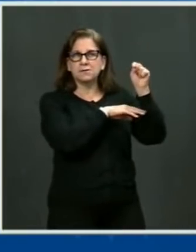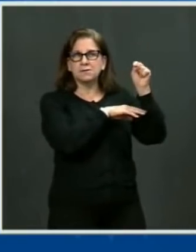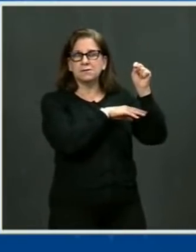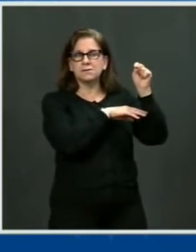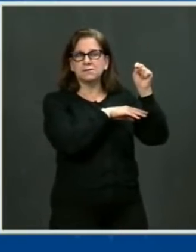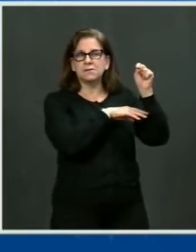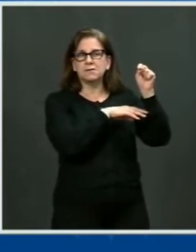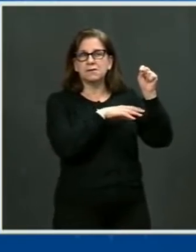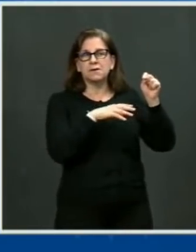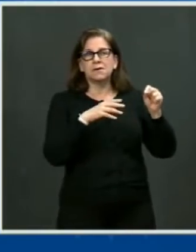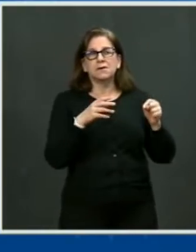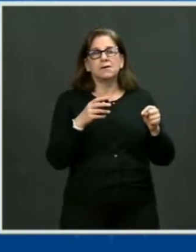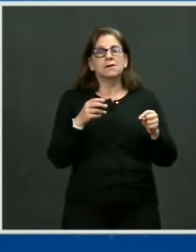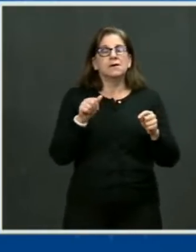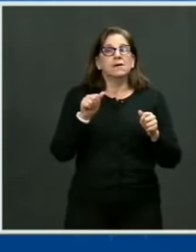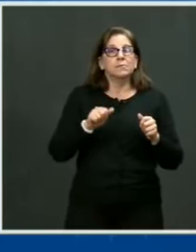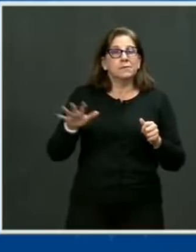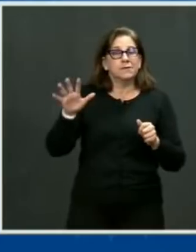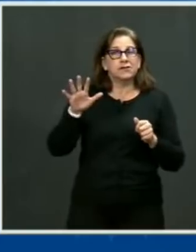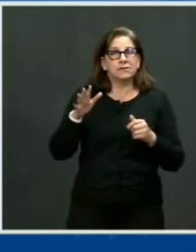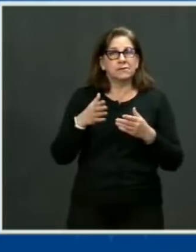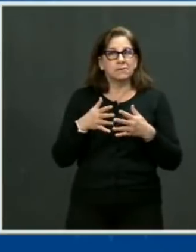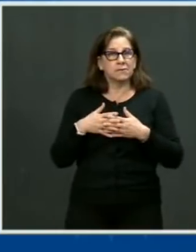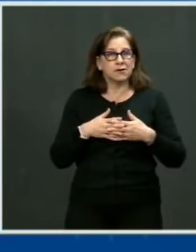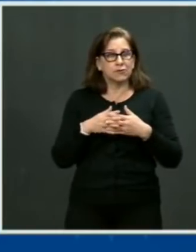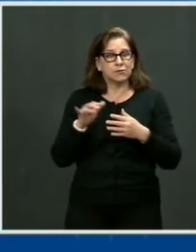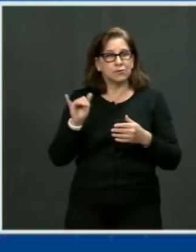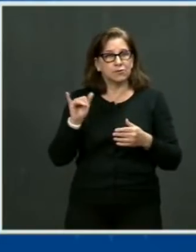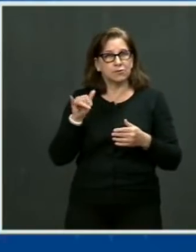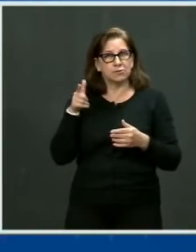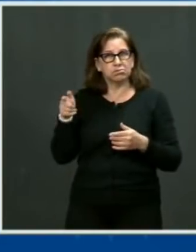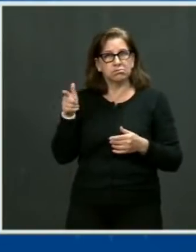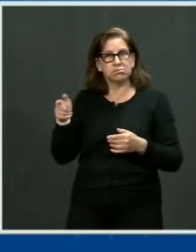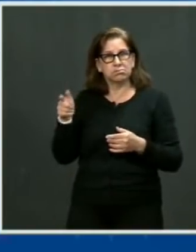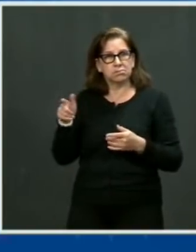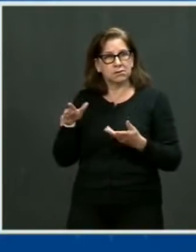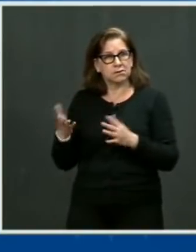more lives were taken in a mass murder in Colorado.